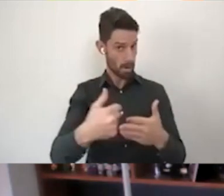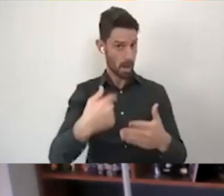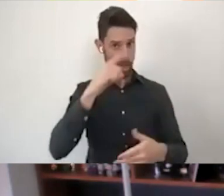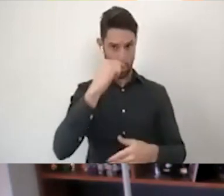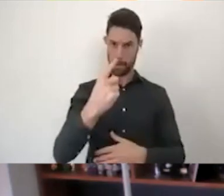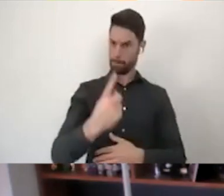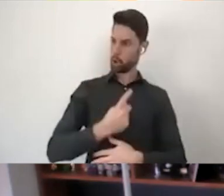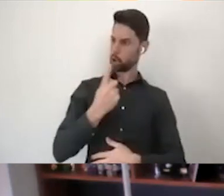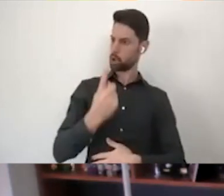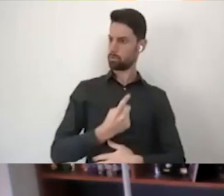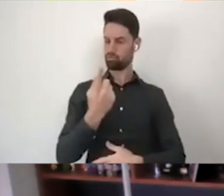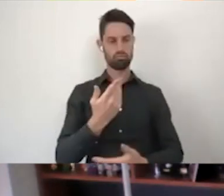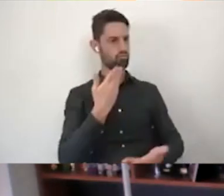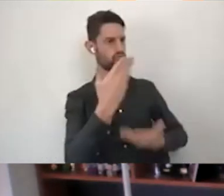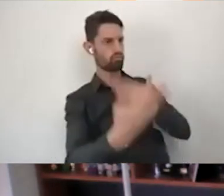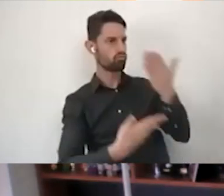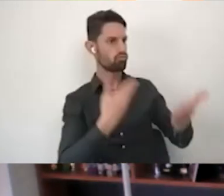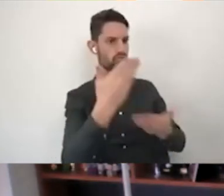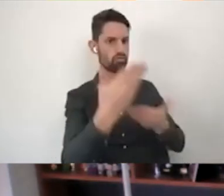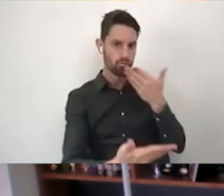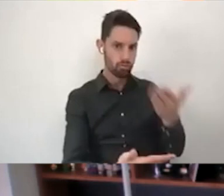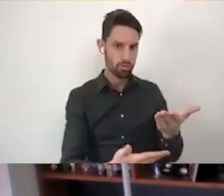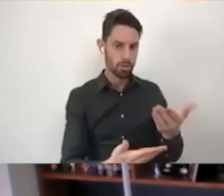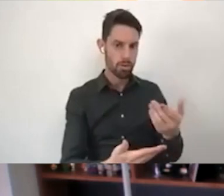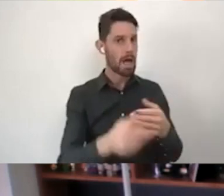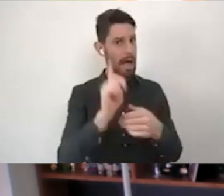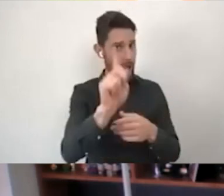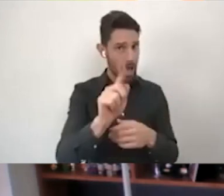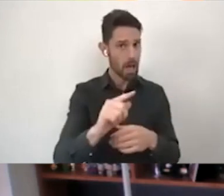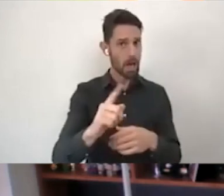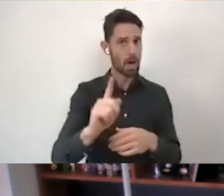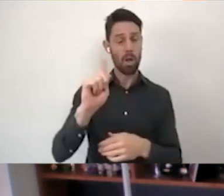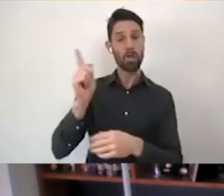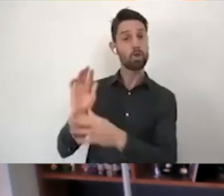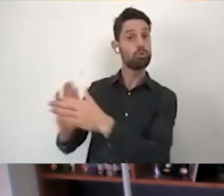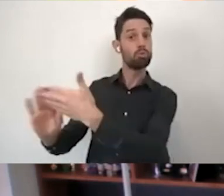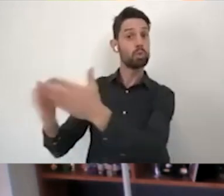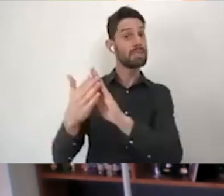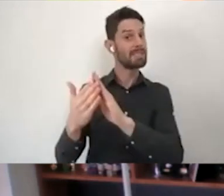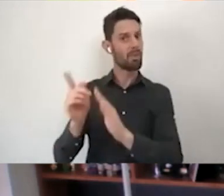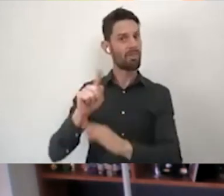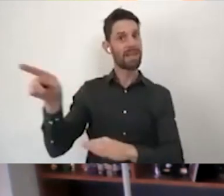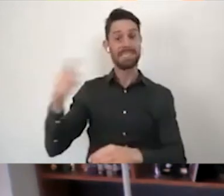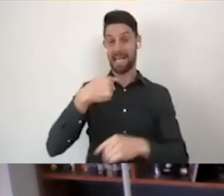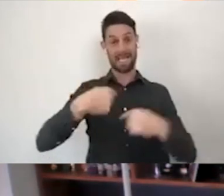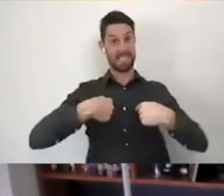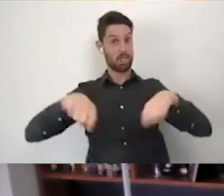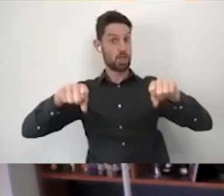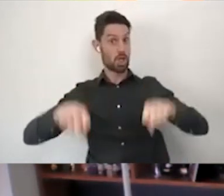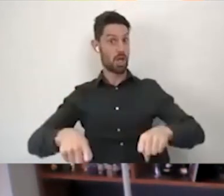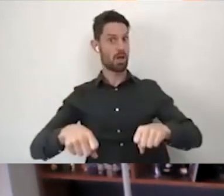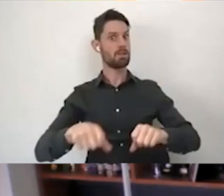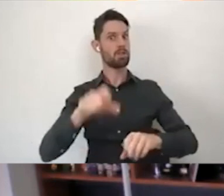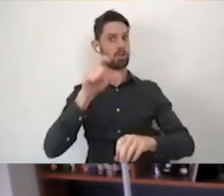but also hear from what our community has been saying through my role as chair of children and young